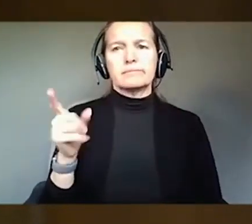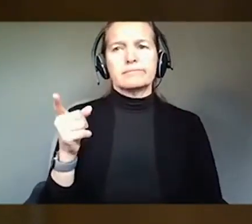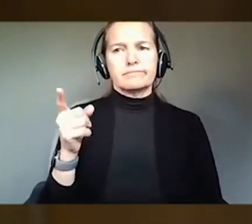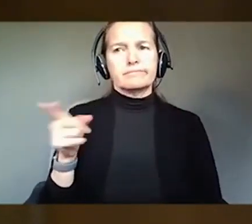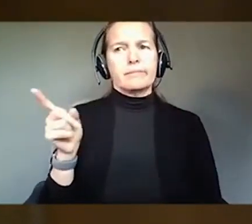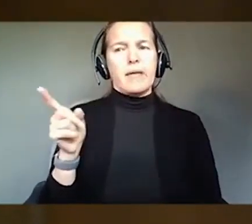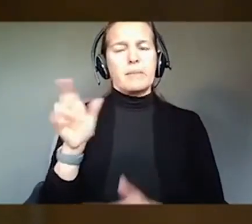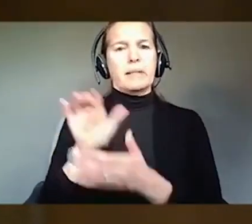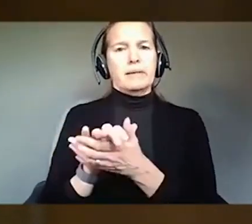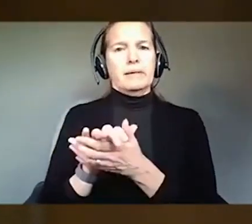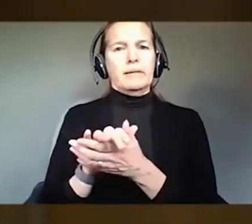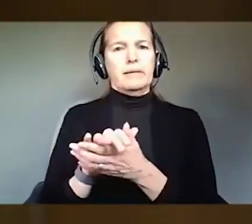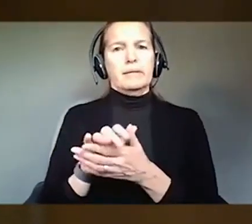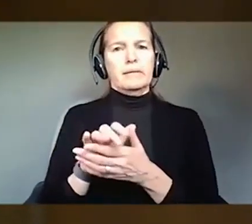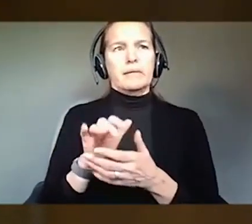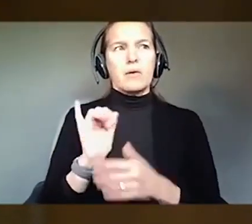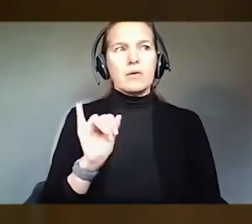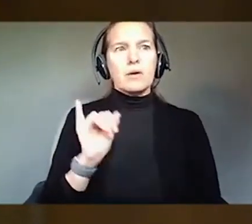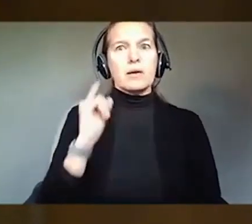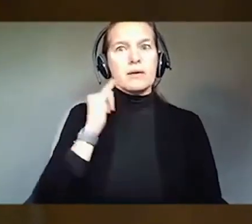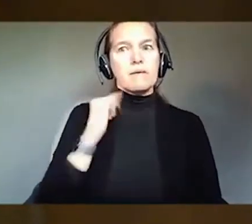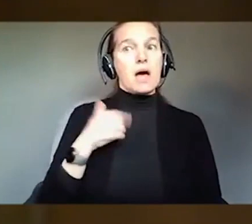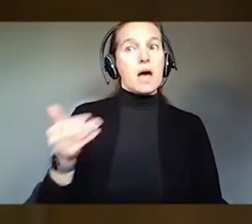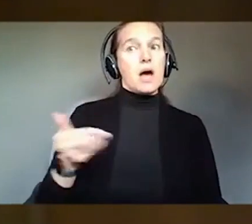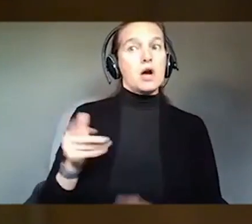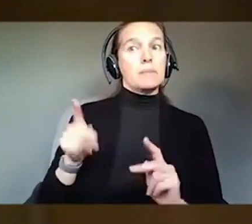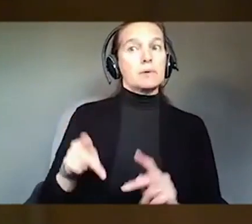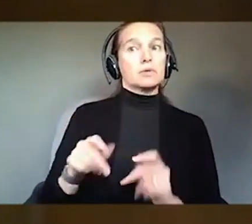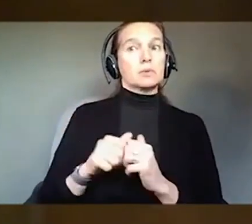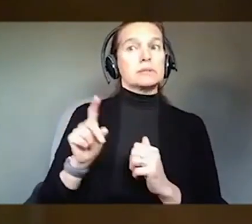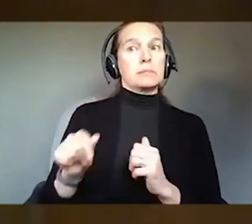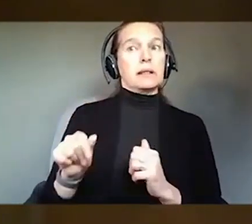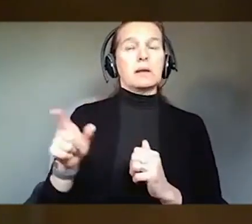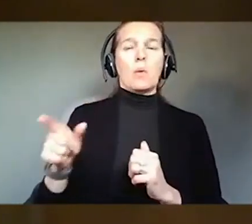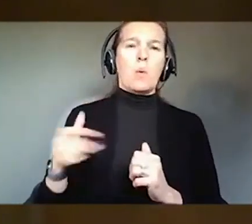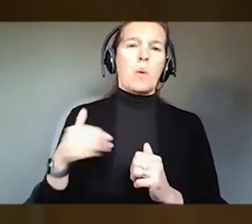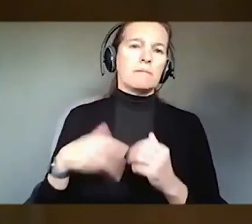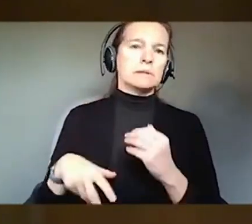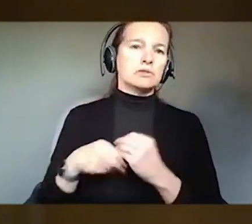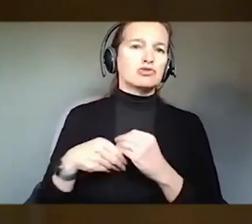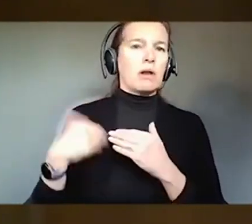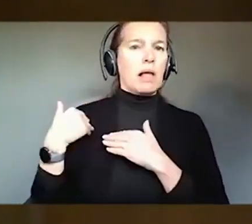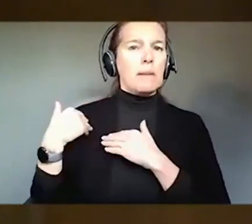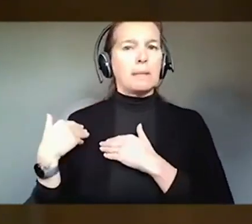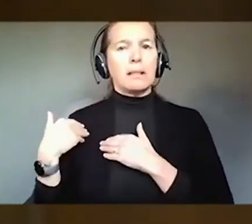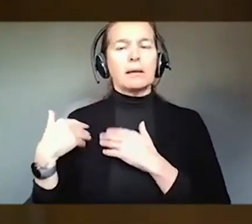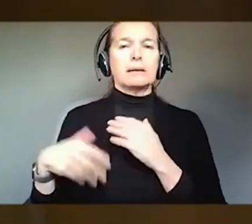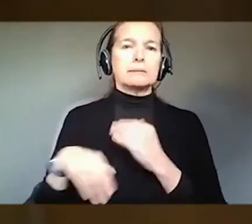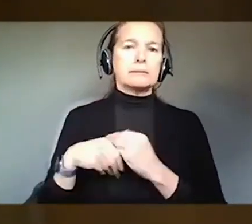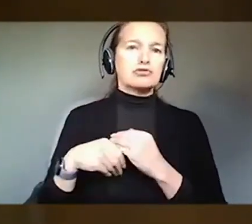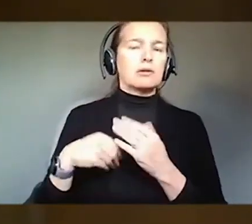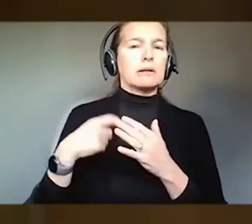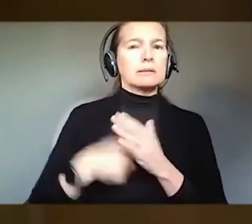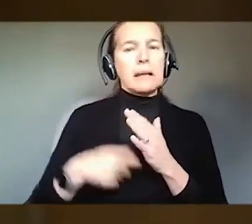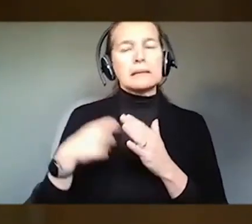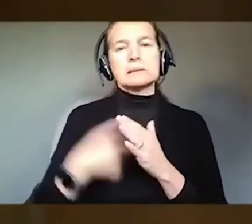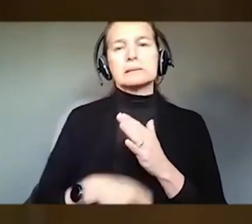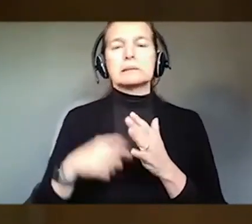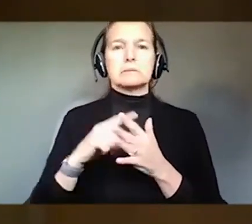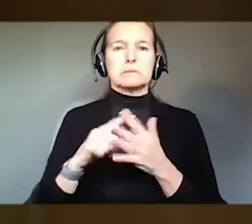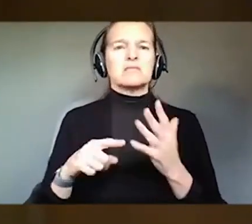that employing somebody with disability could bring additional liabilities and additional expenses. And I think those are the greatest